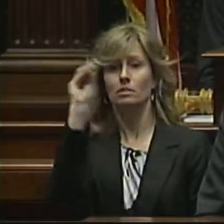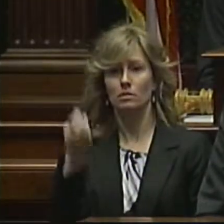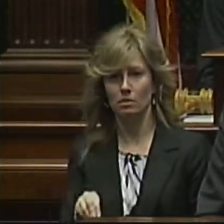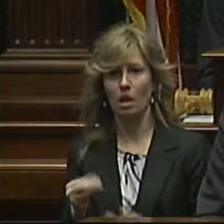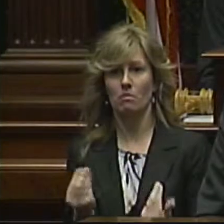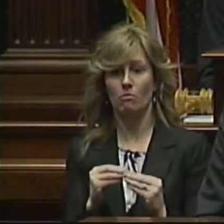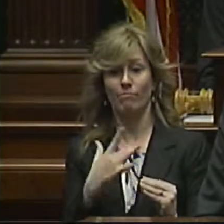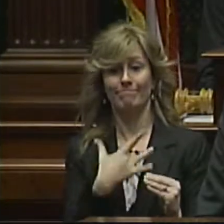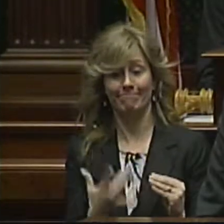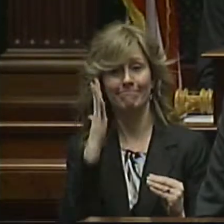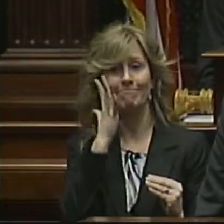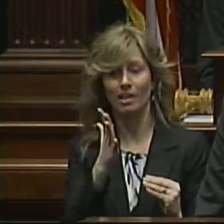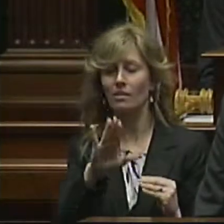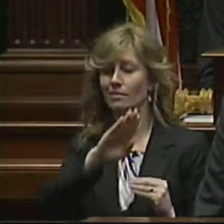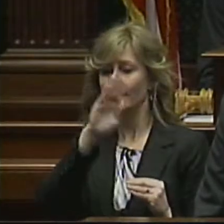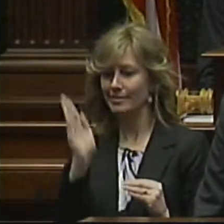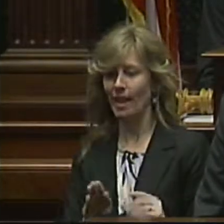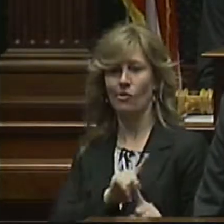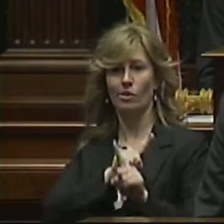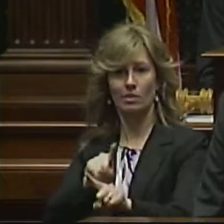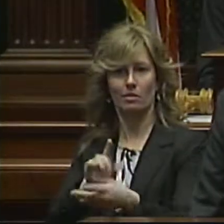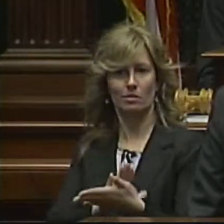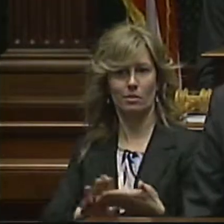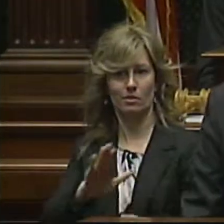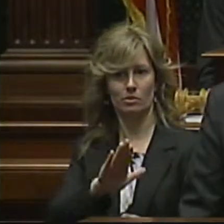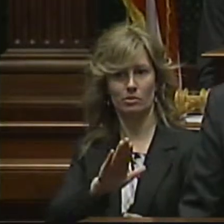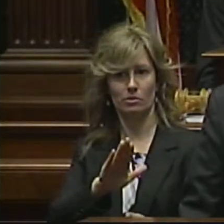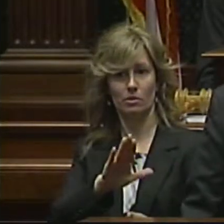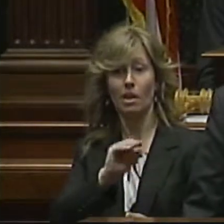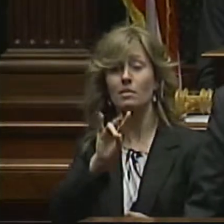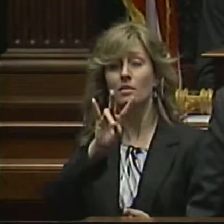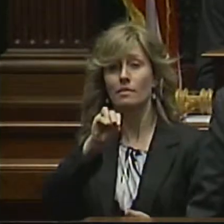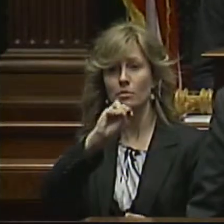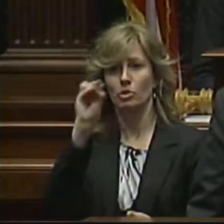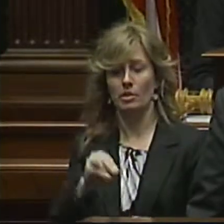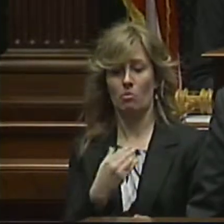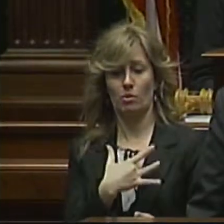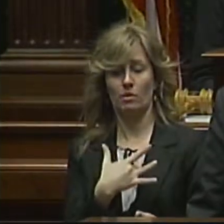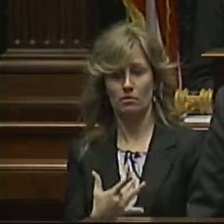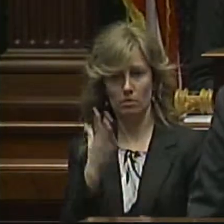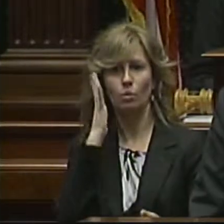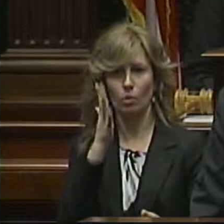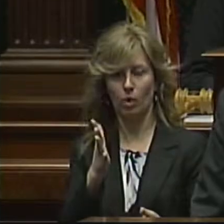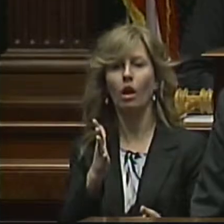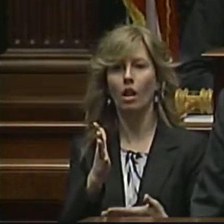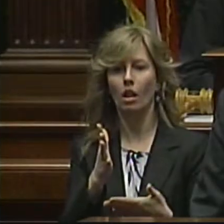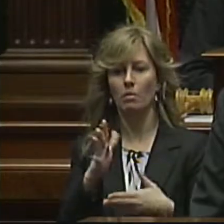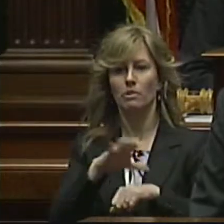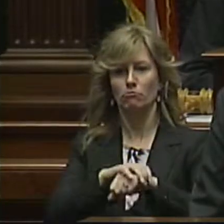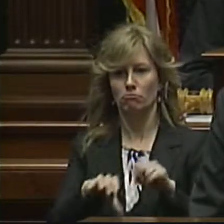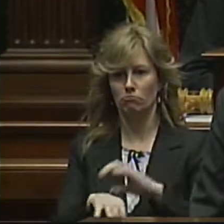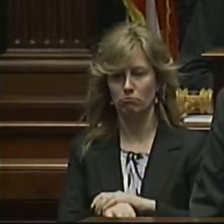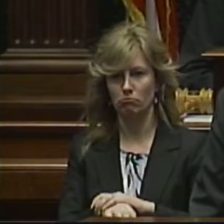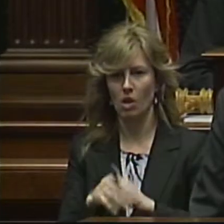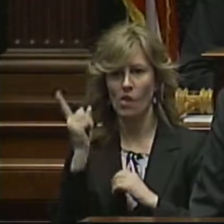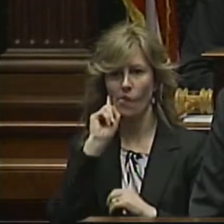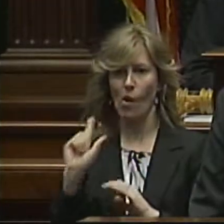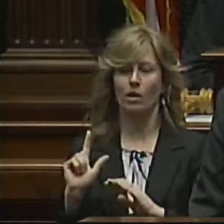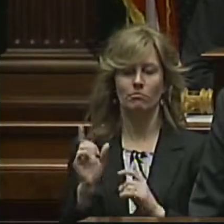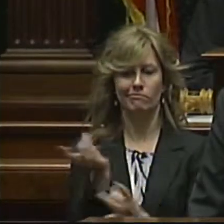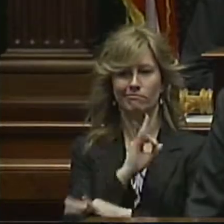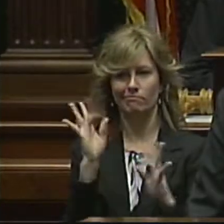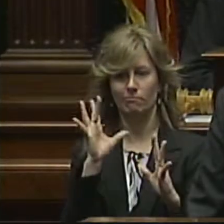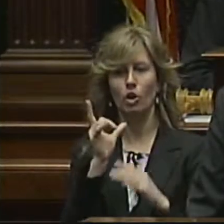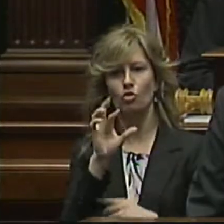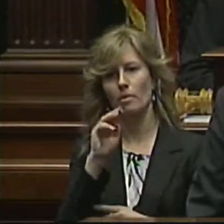% more likely to never attend college. And 70% more likely to be arrested for a violent crime.